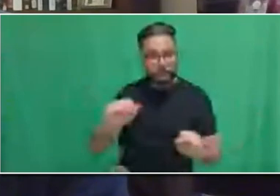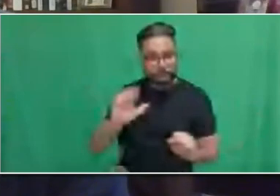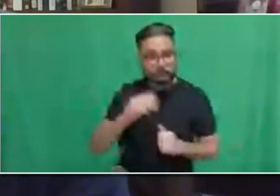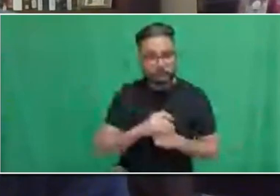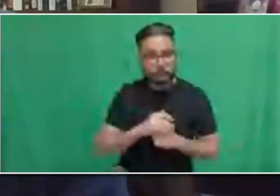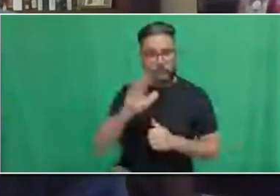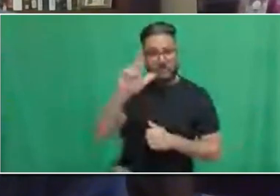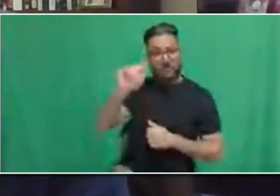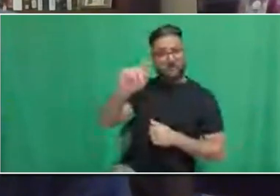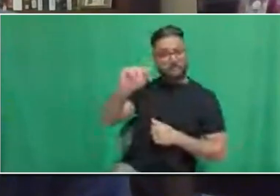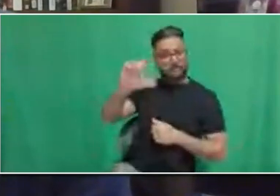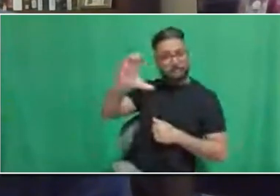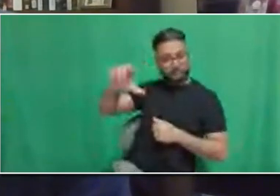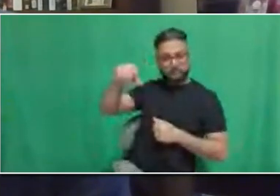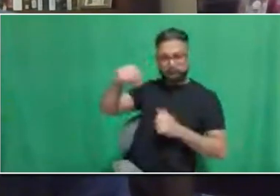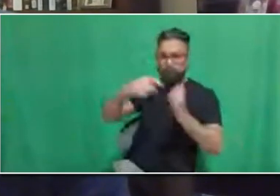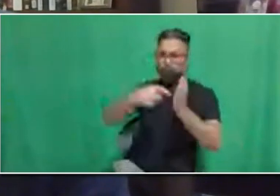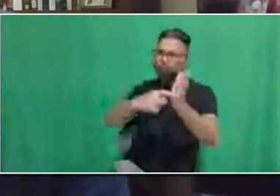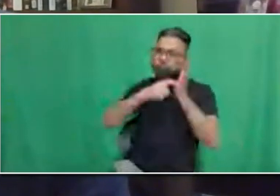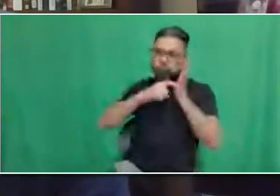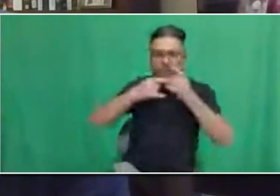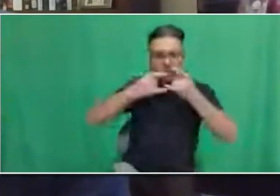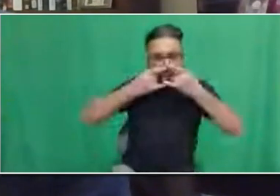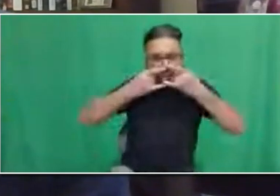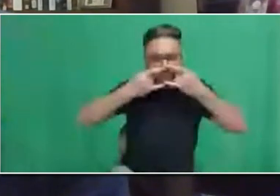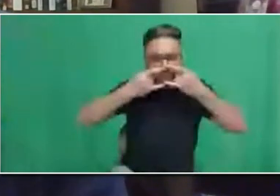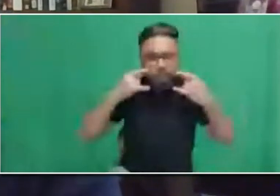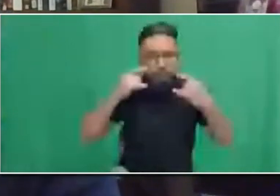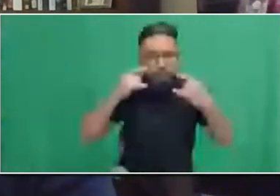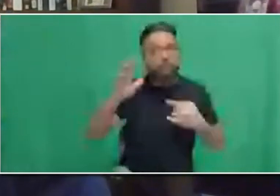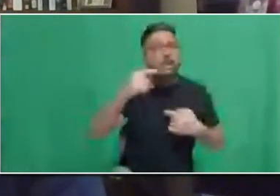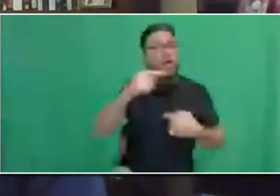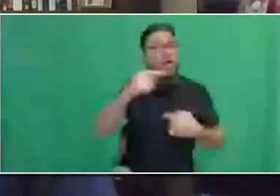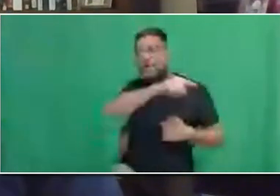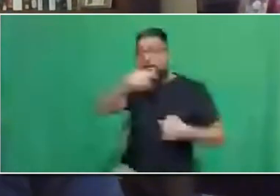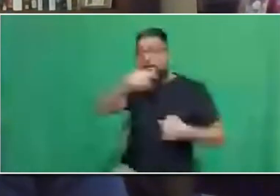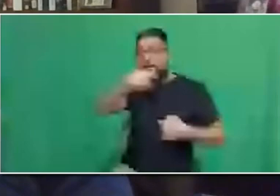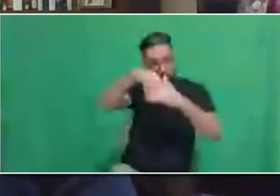for those who are able to wear one. And this applies to both customers and employees alike.